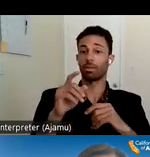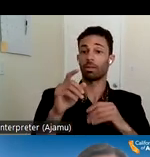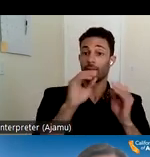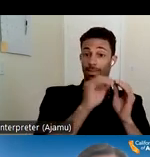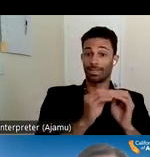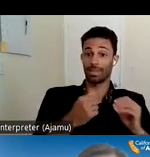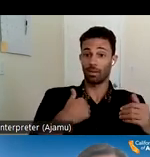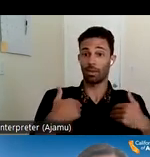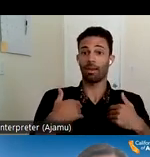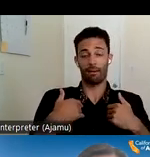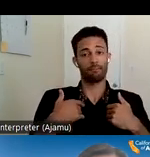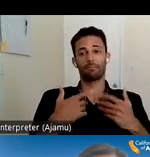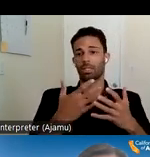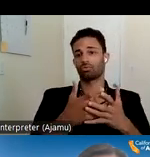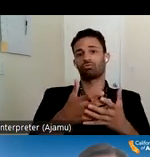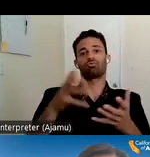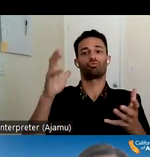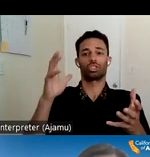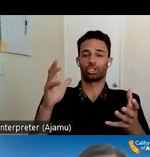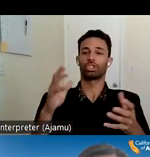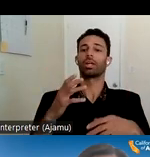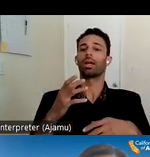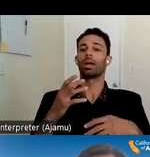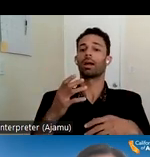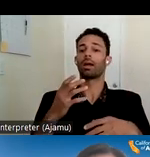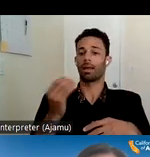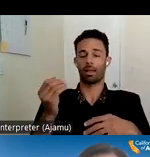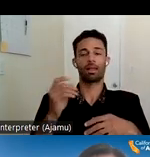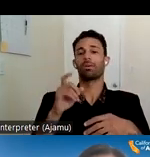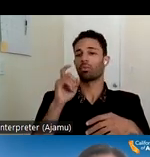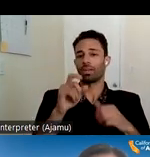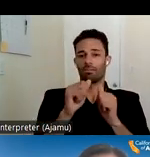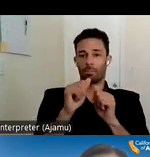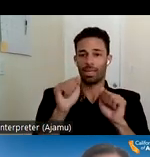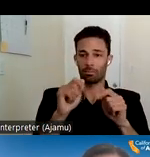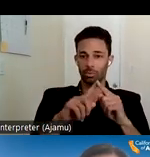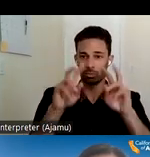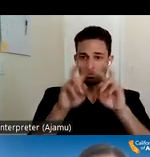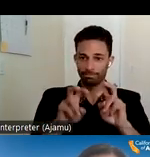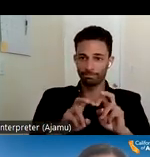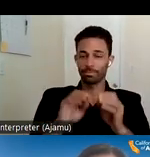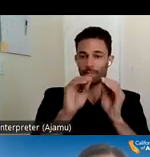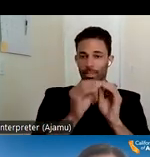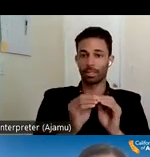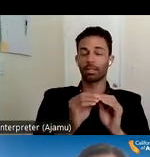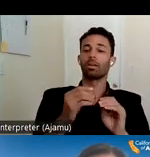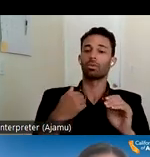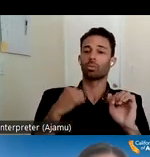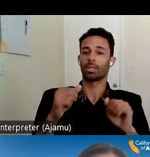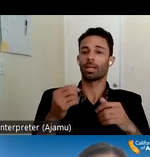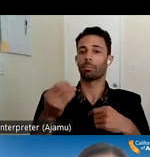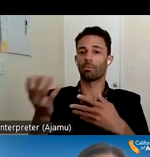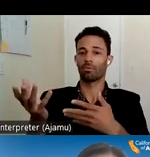have is rich and we just need to be able to mine that data so that we're providing um